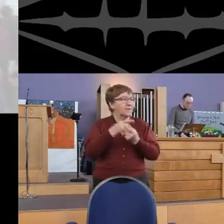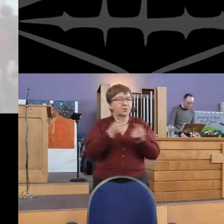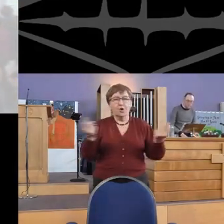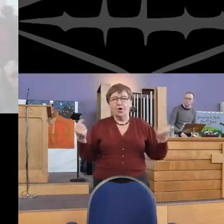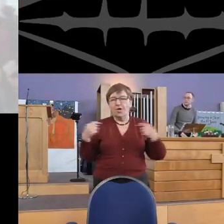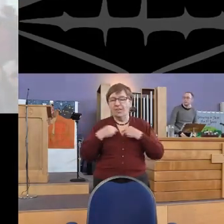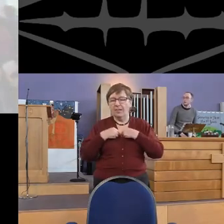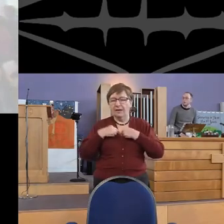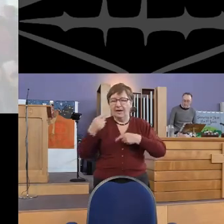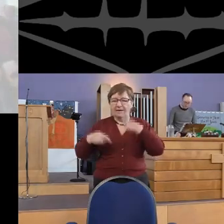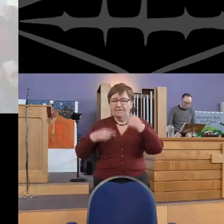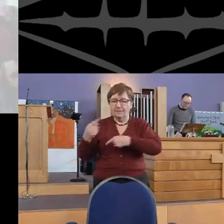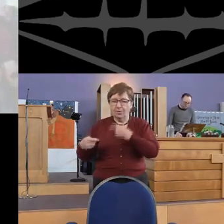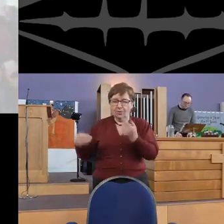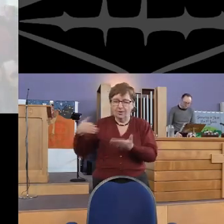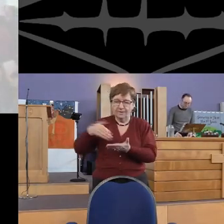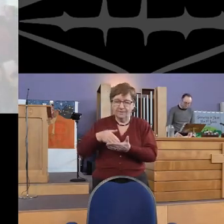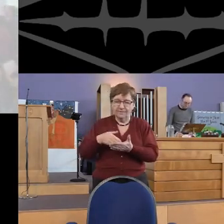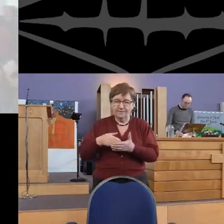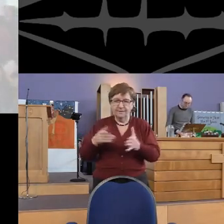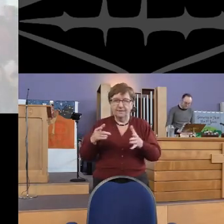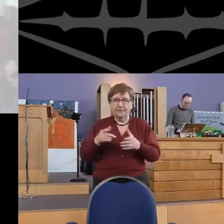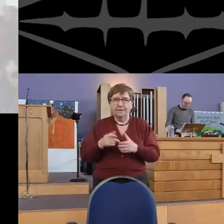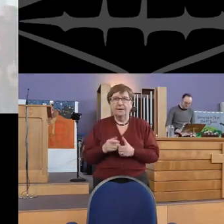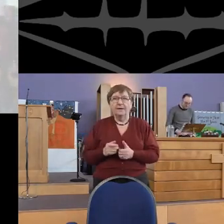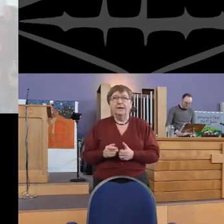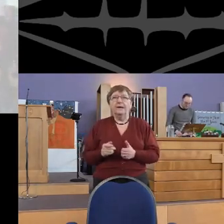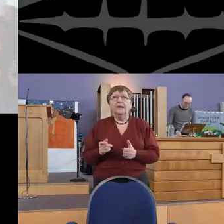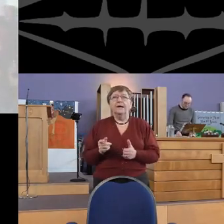Be in us all And in the world